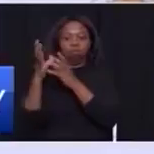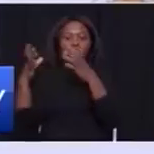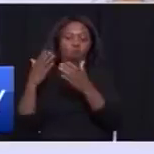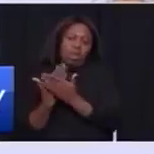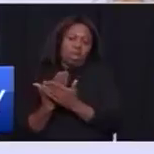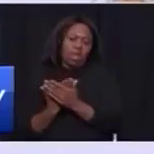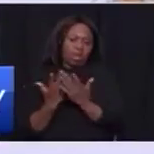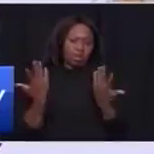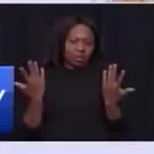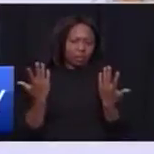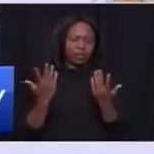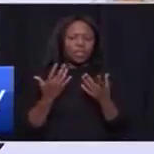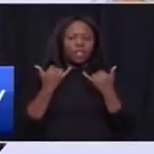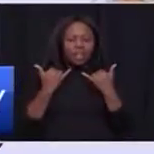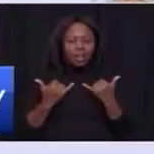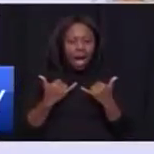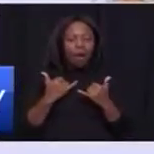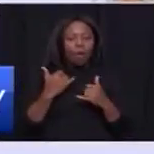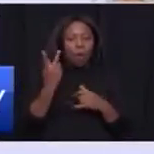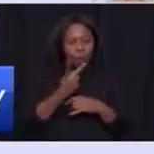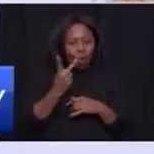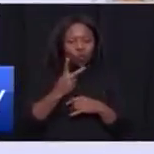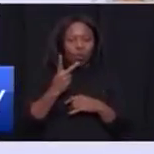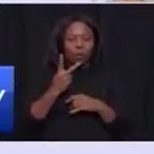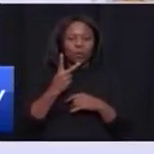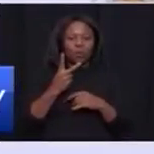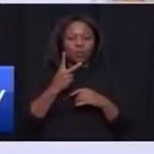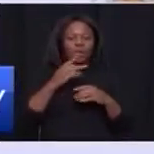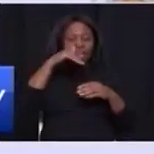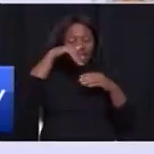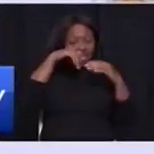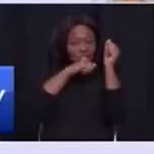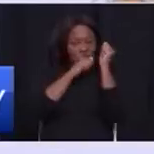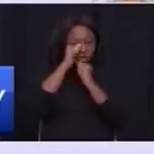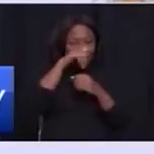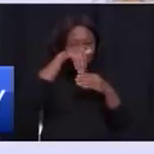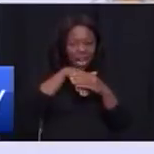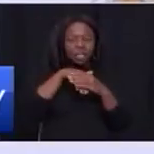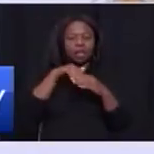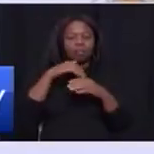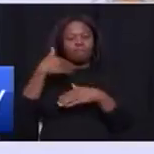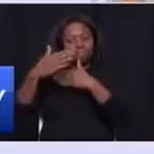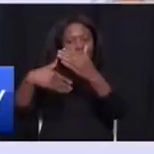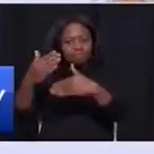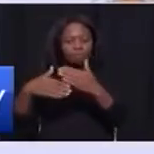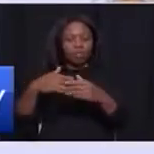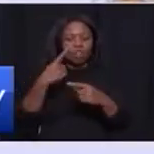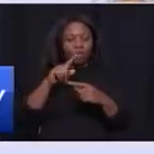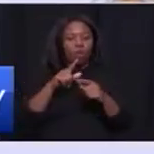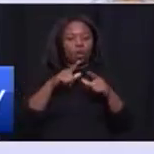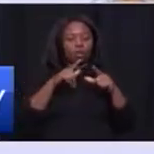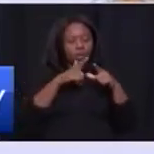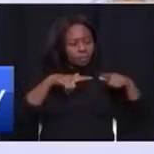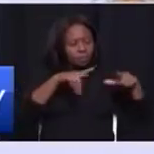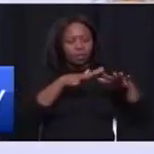We will continue to invest in supportive infrastructure for our township economy as we have